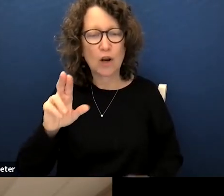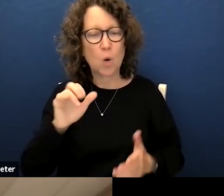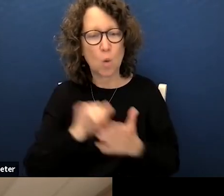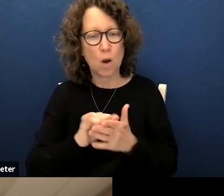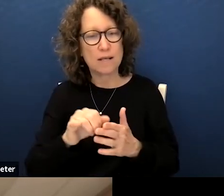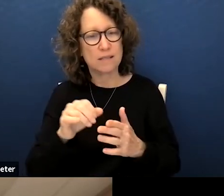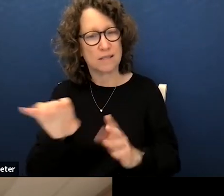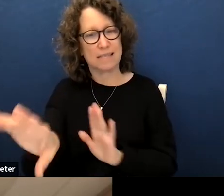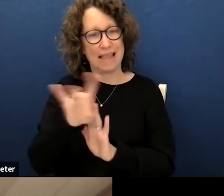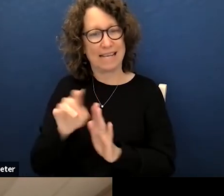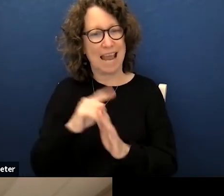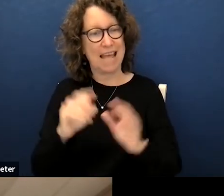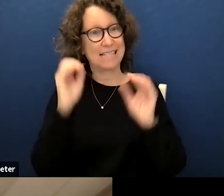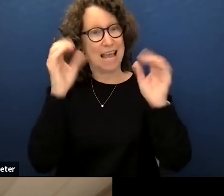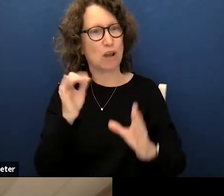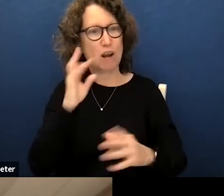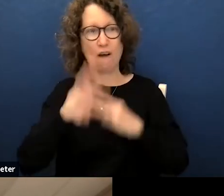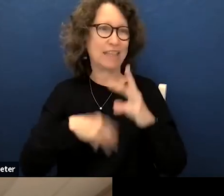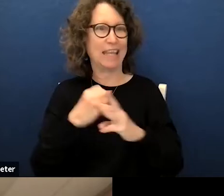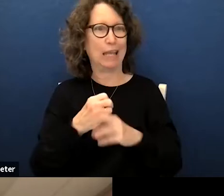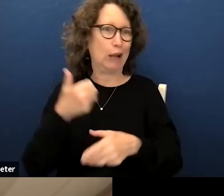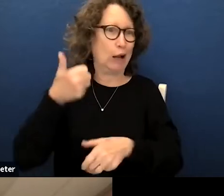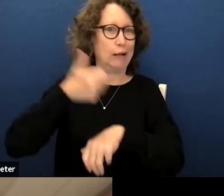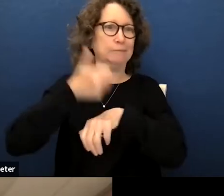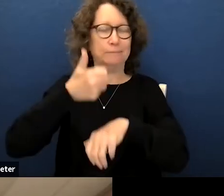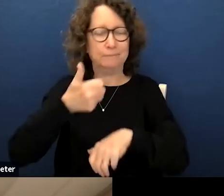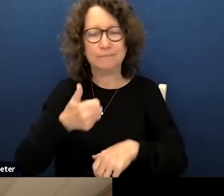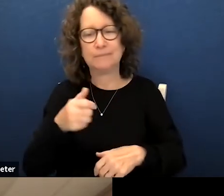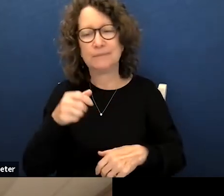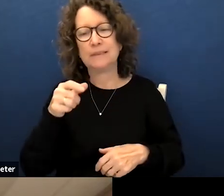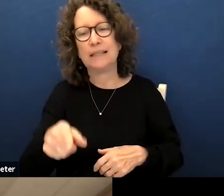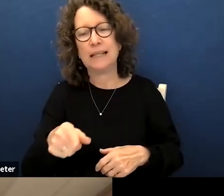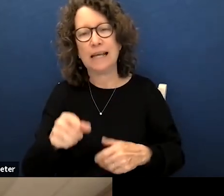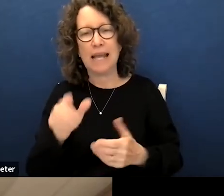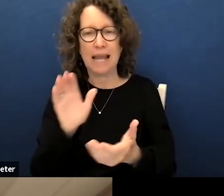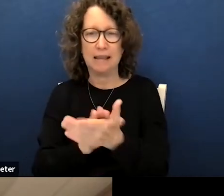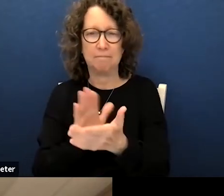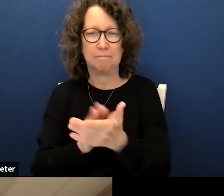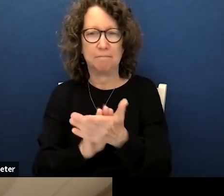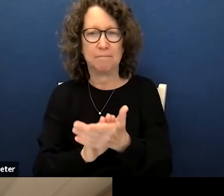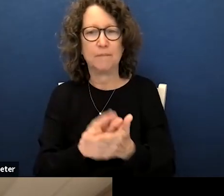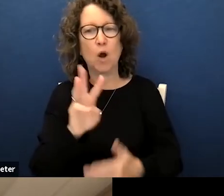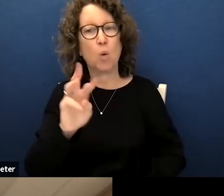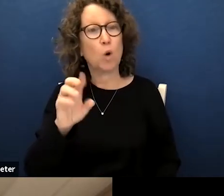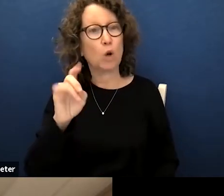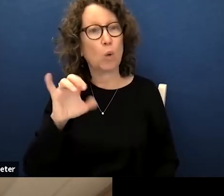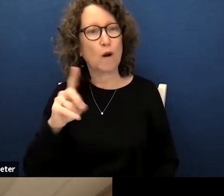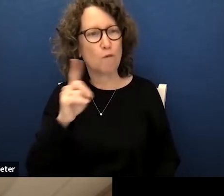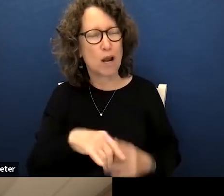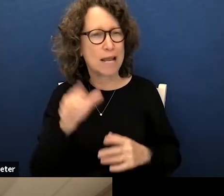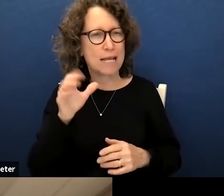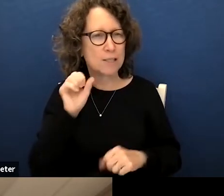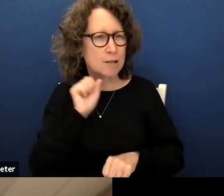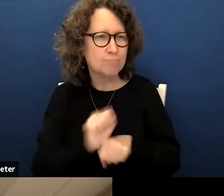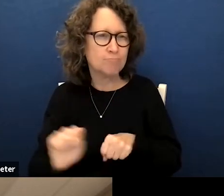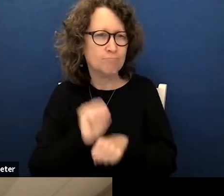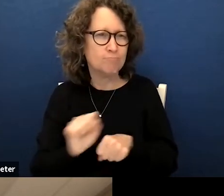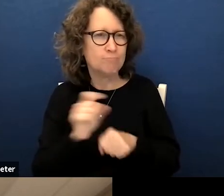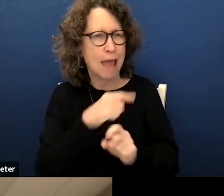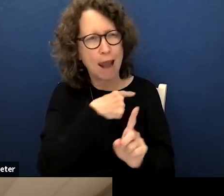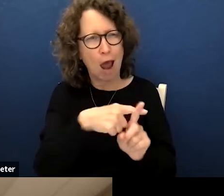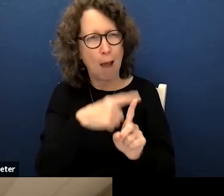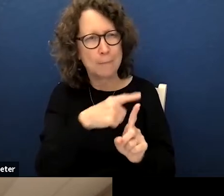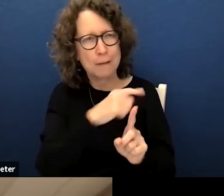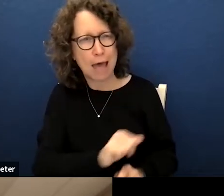year in giving the award the chamber selection committee commended principal woodard for his tenacity and optimism and